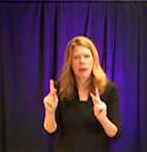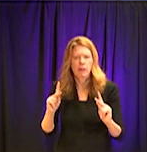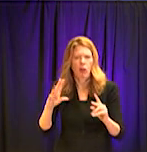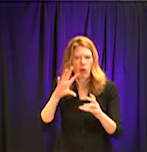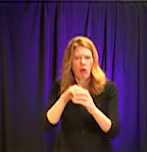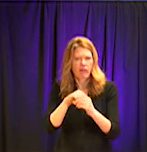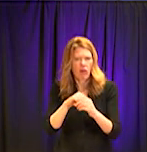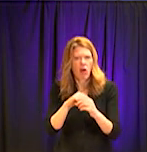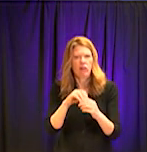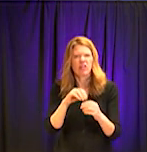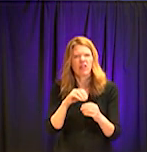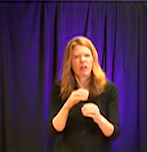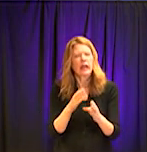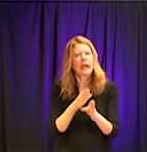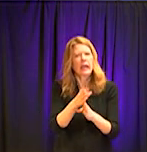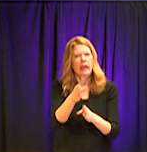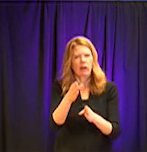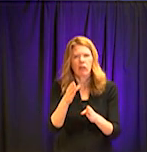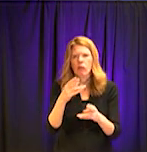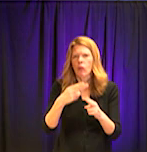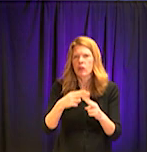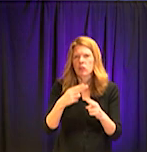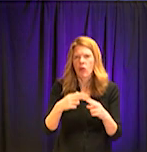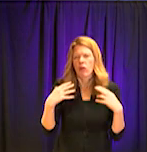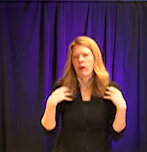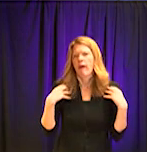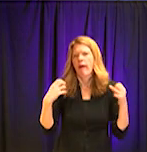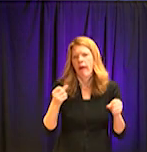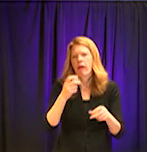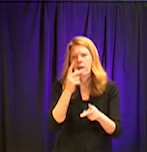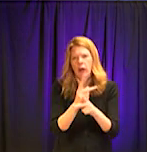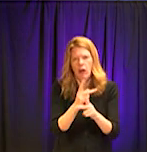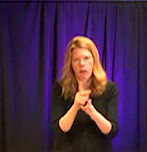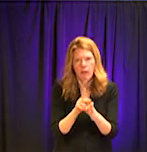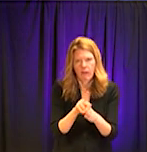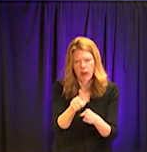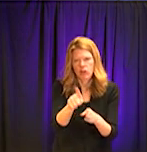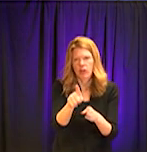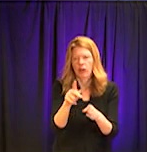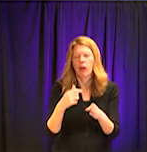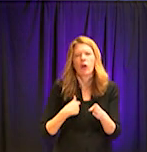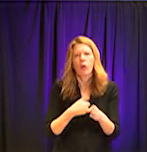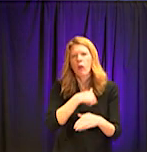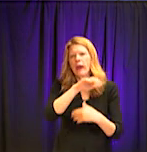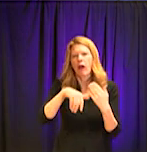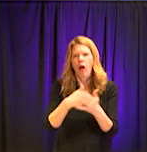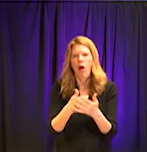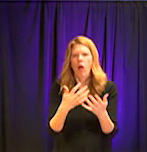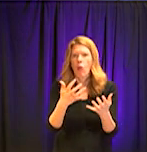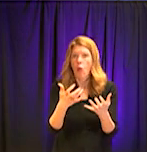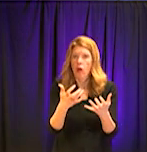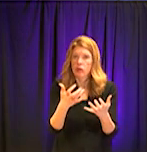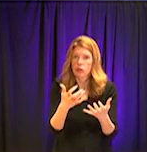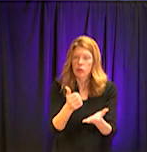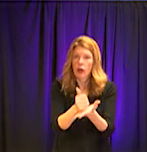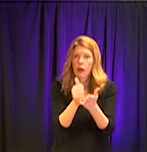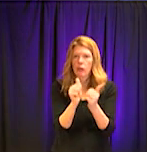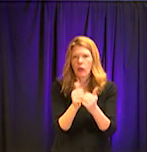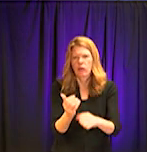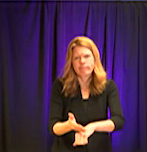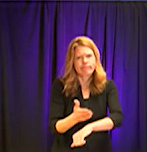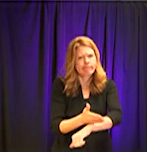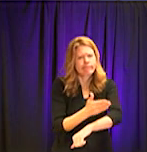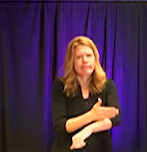support staff that are helping you all get the services that you need, you know, from clinics and from